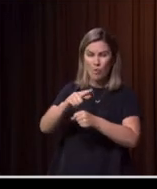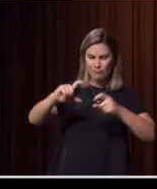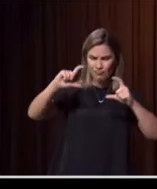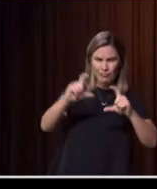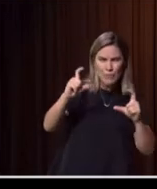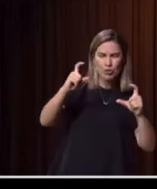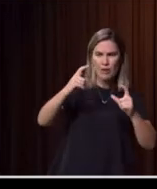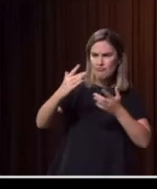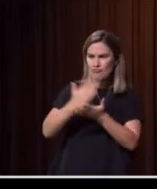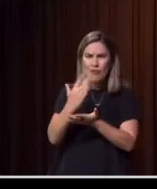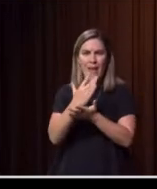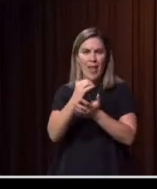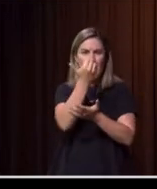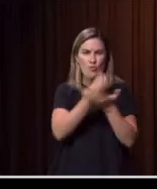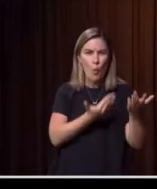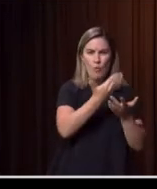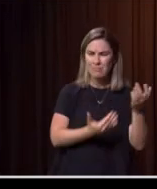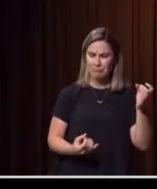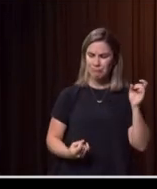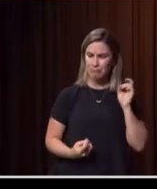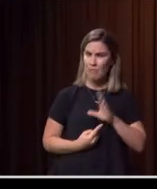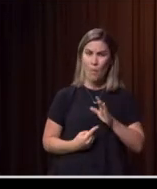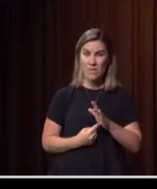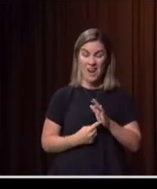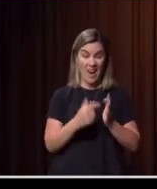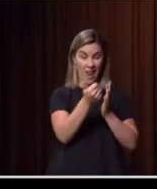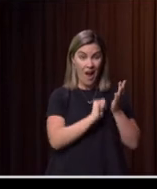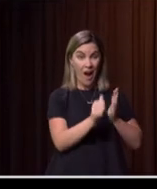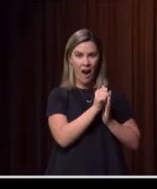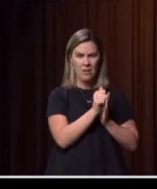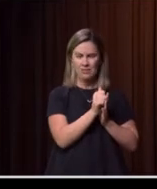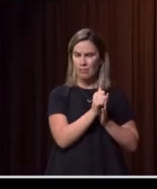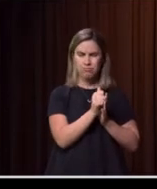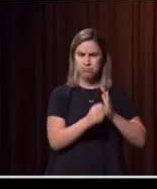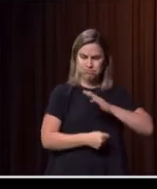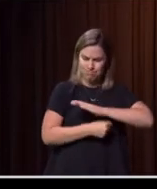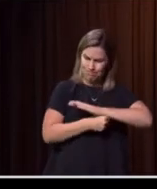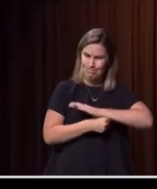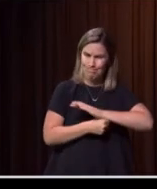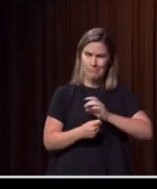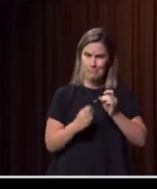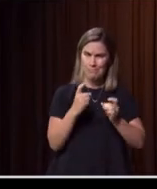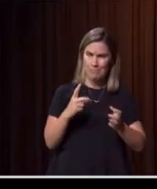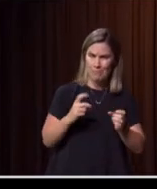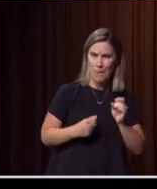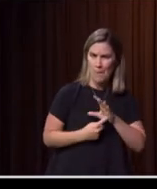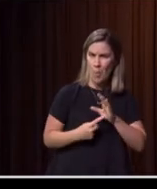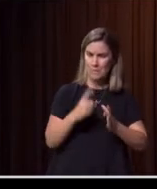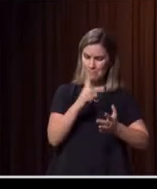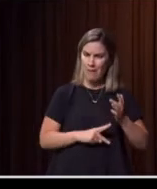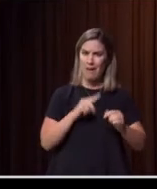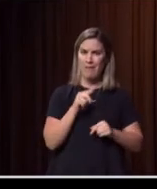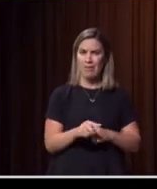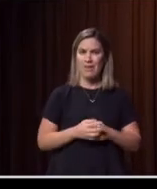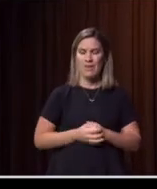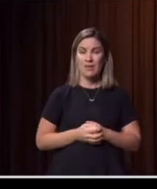important. And the arts are just a cornerstone to that. In the last few weeks alone, or the last few months, I've been